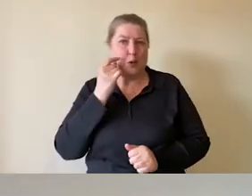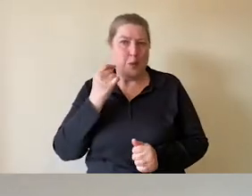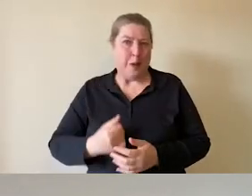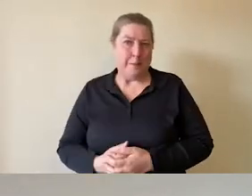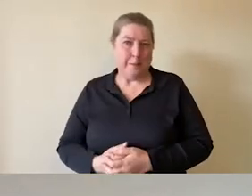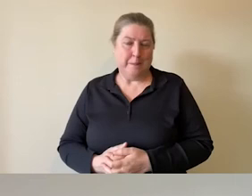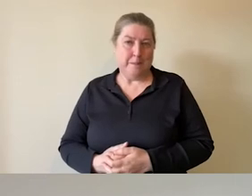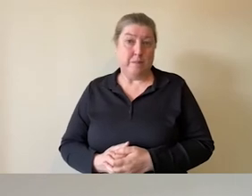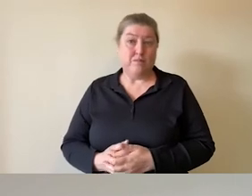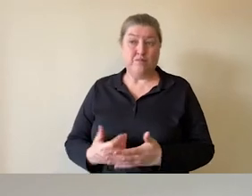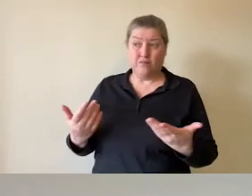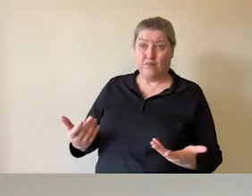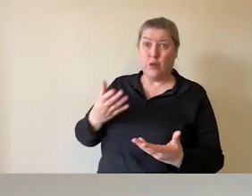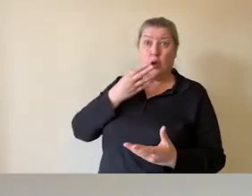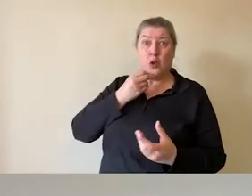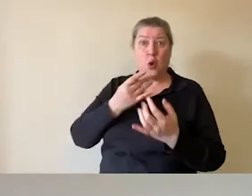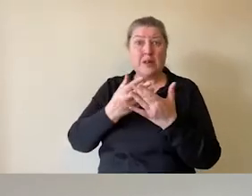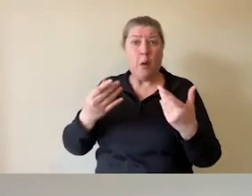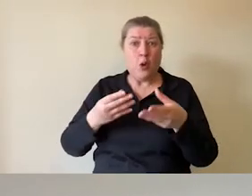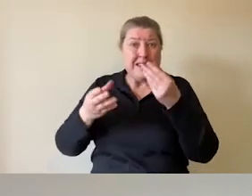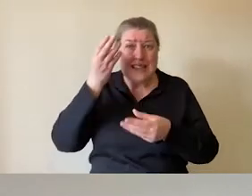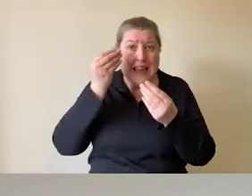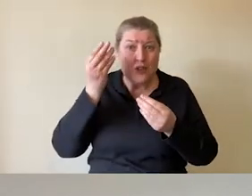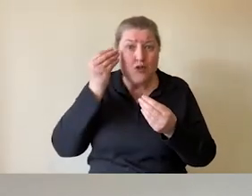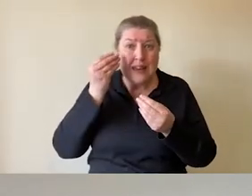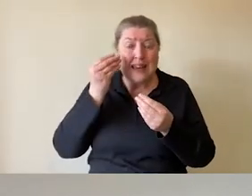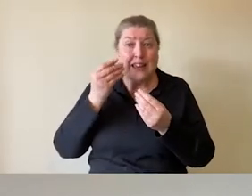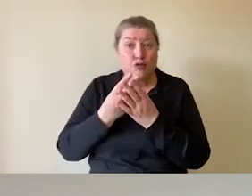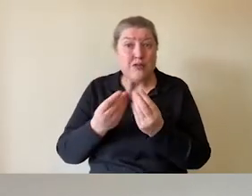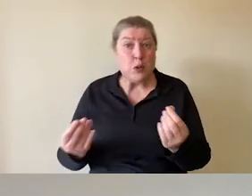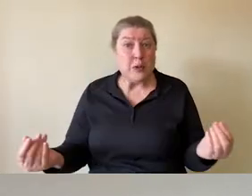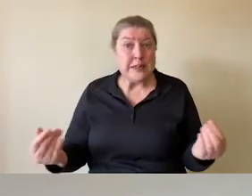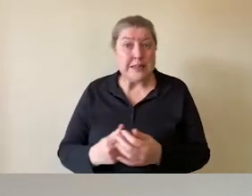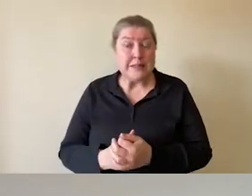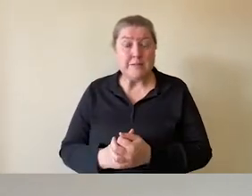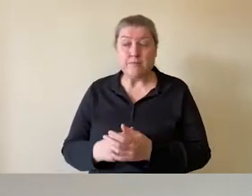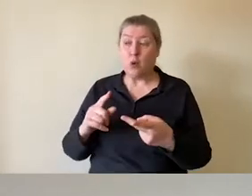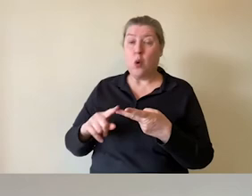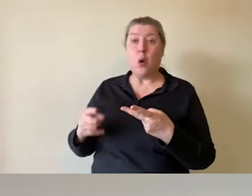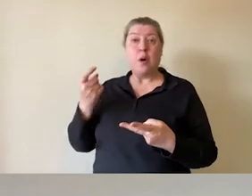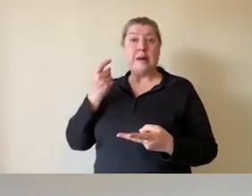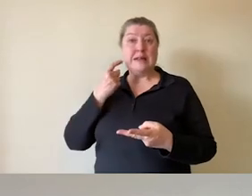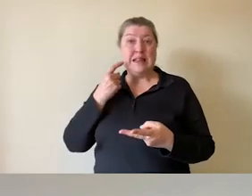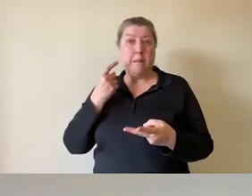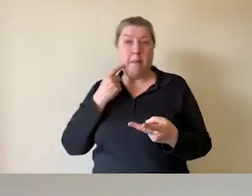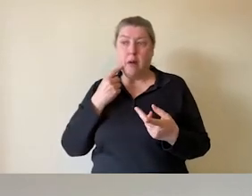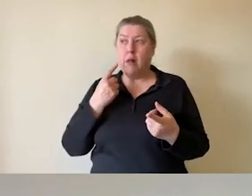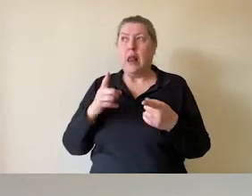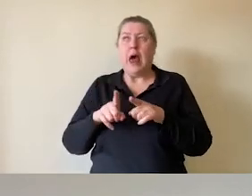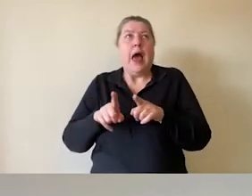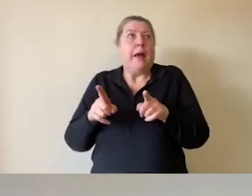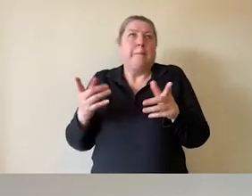be using multi-sensory resources. It can also be things as simple as allowing time